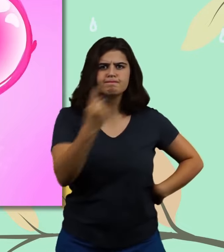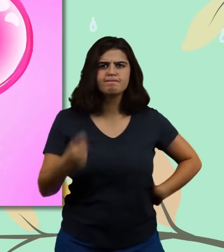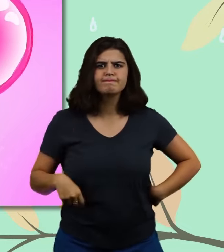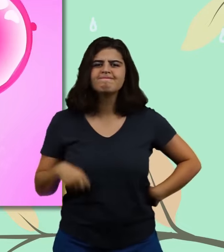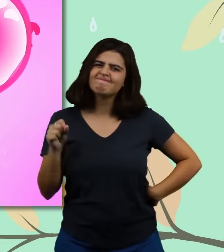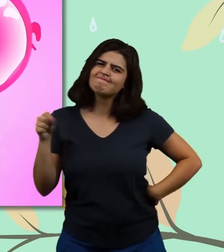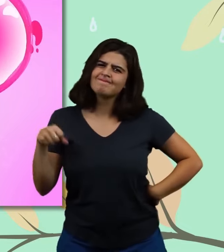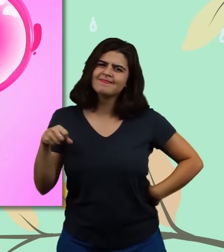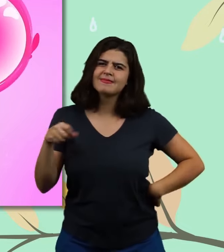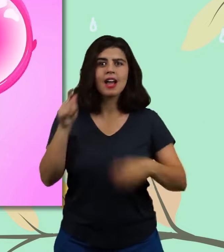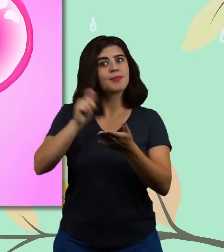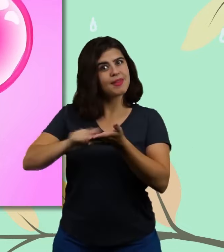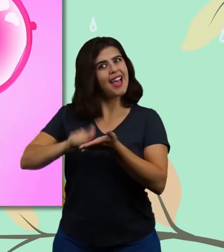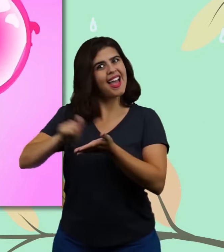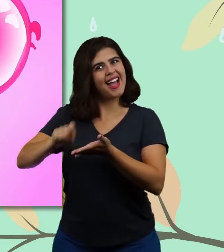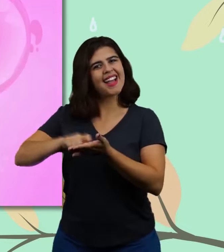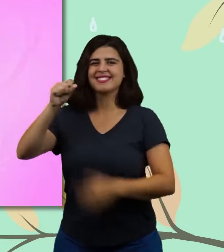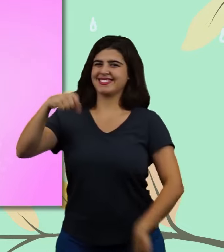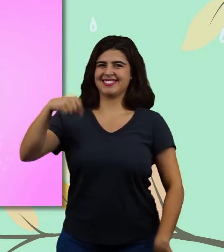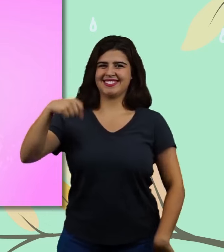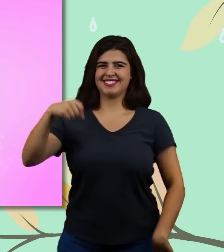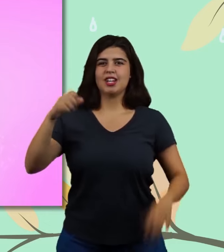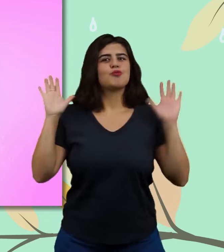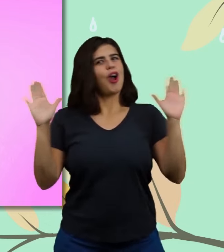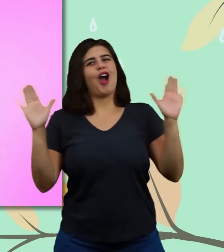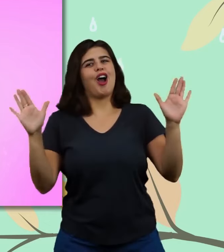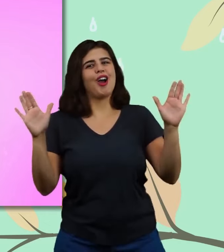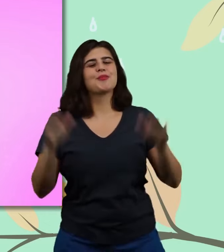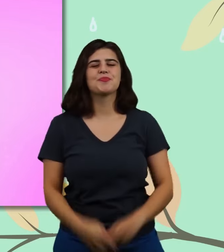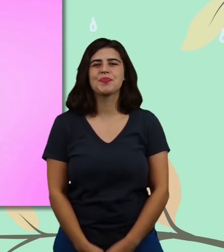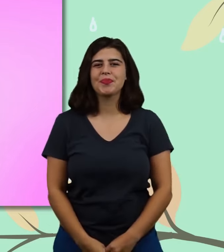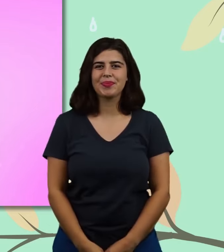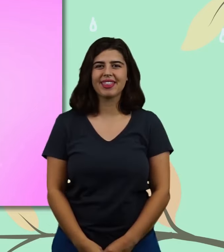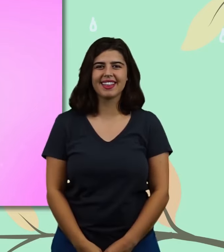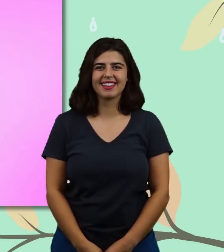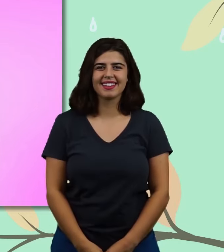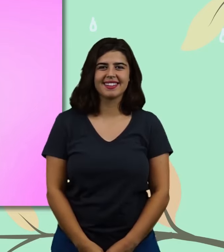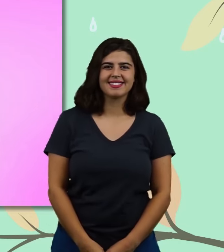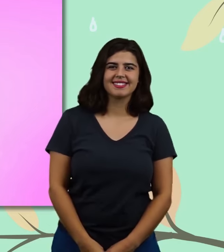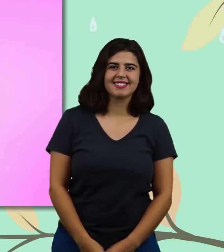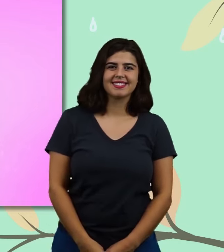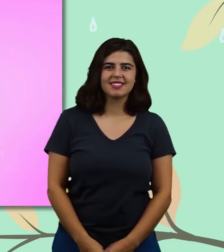yes into a marker great great great great